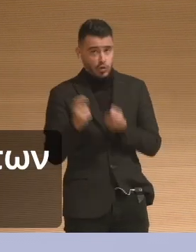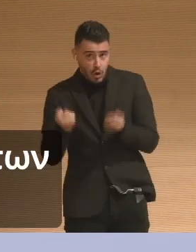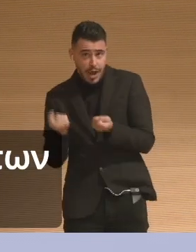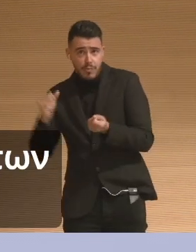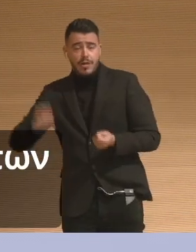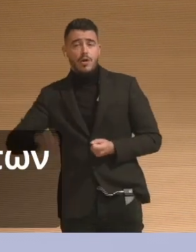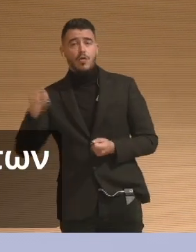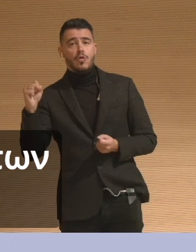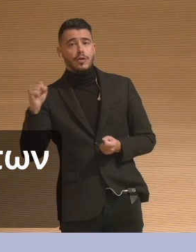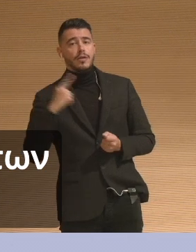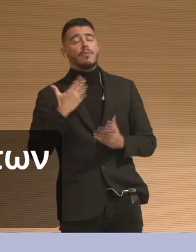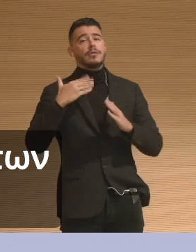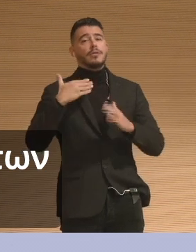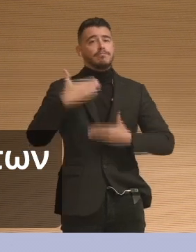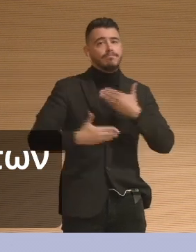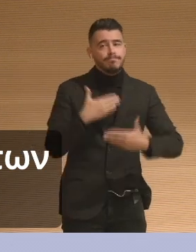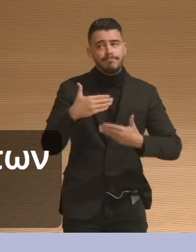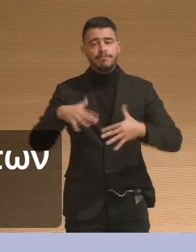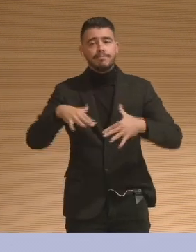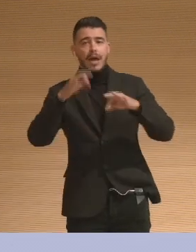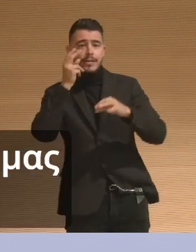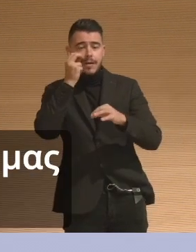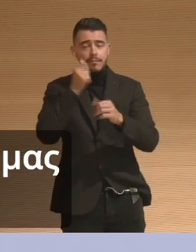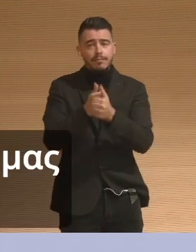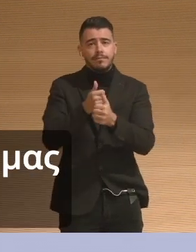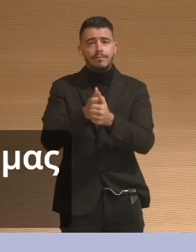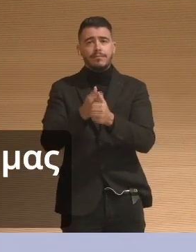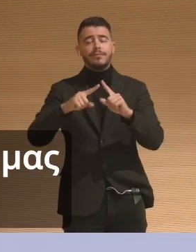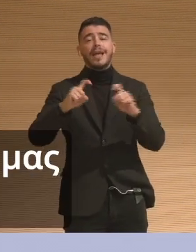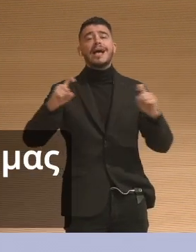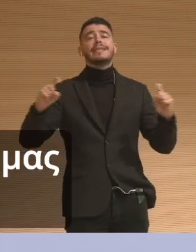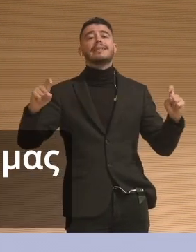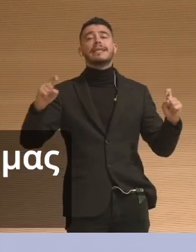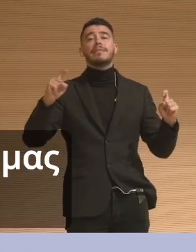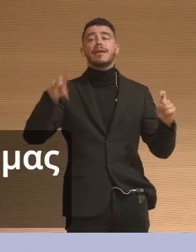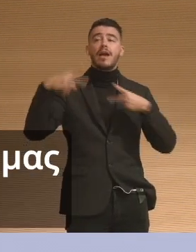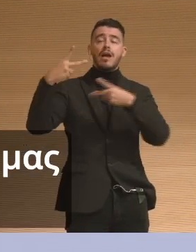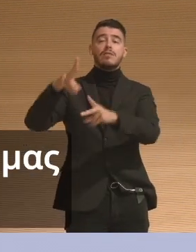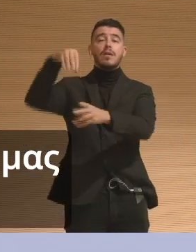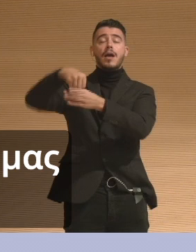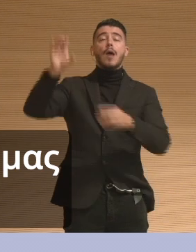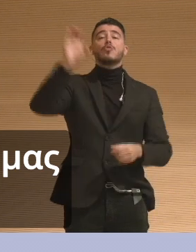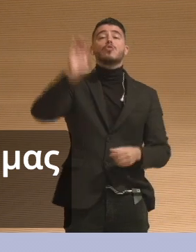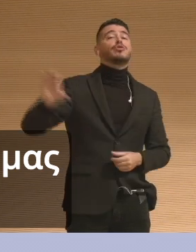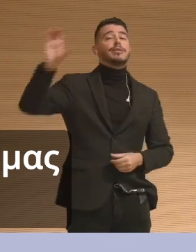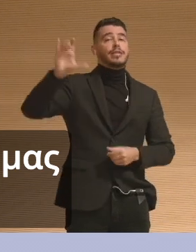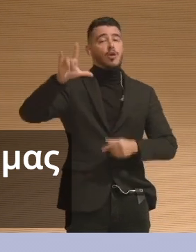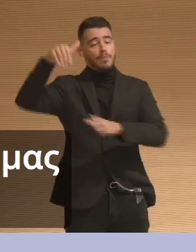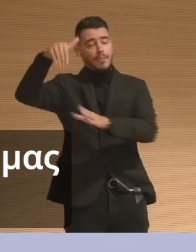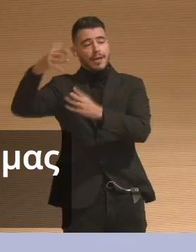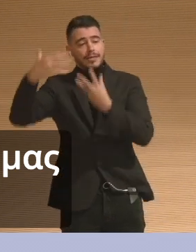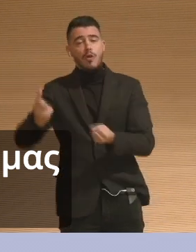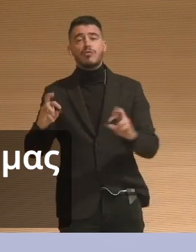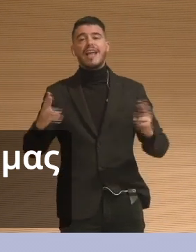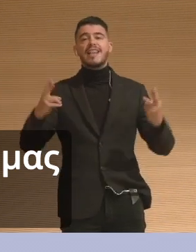the museum object dynamic? Is this a powerful part of what makes our museums,